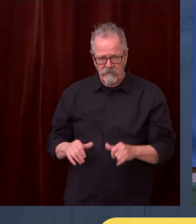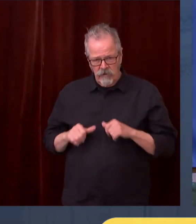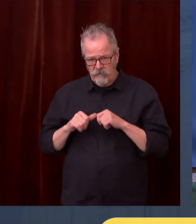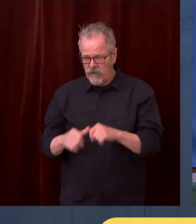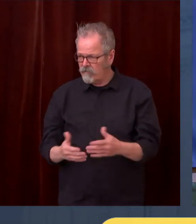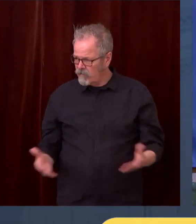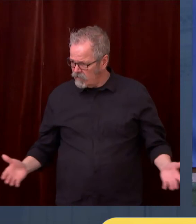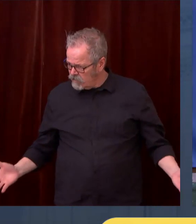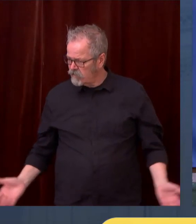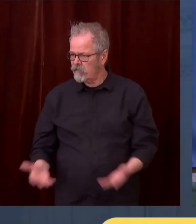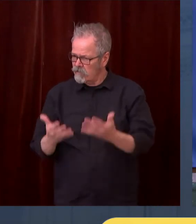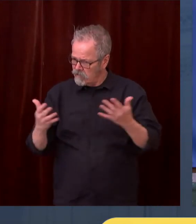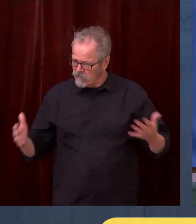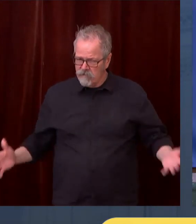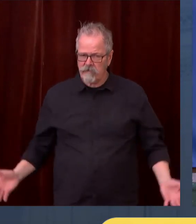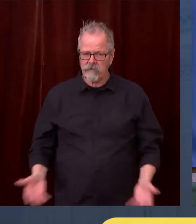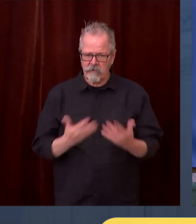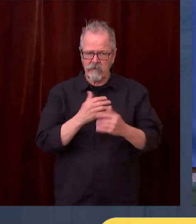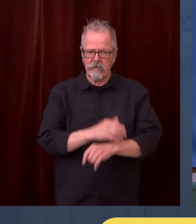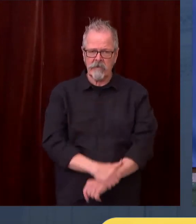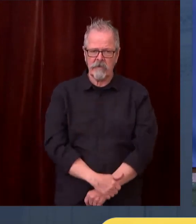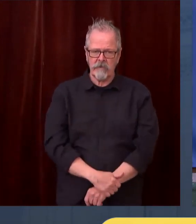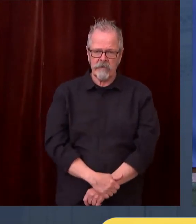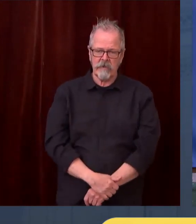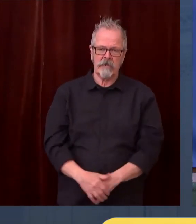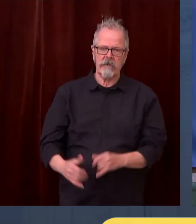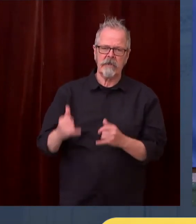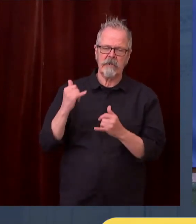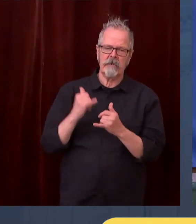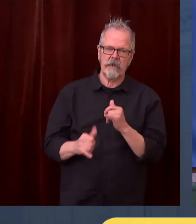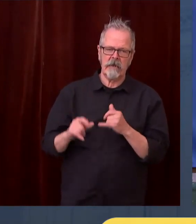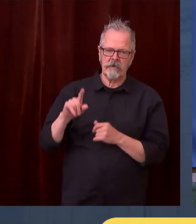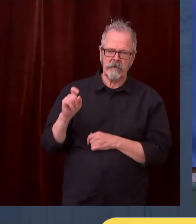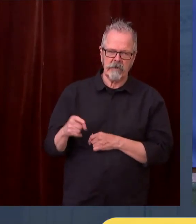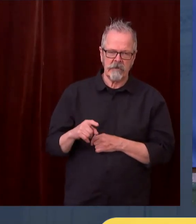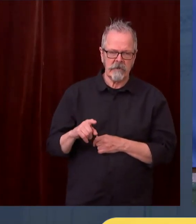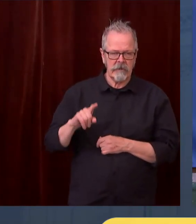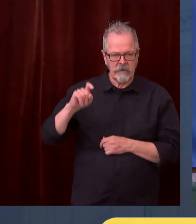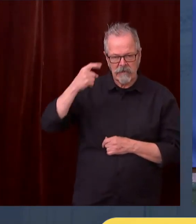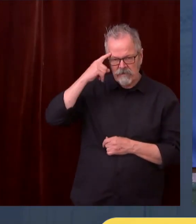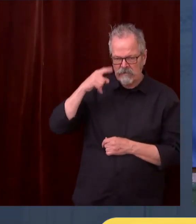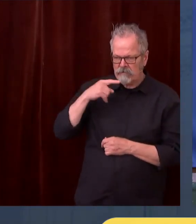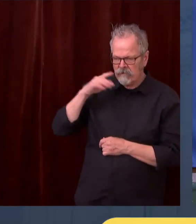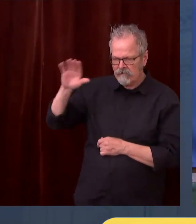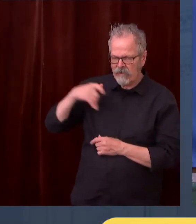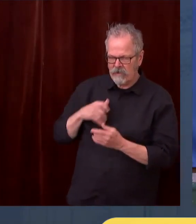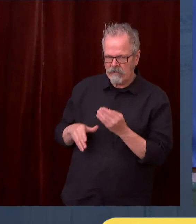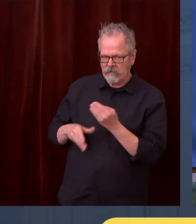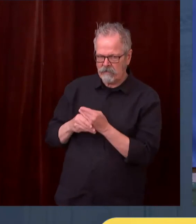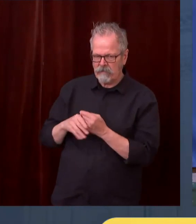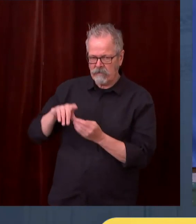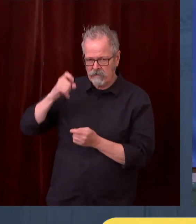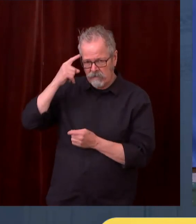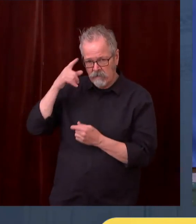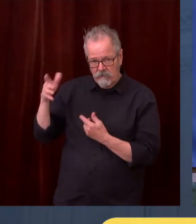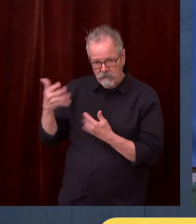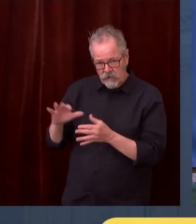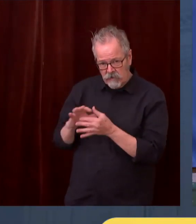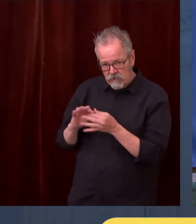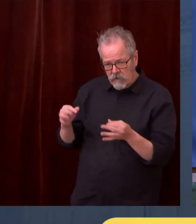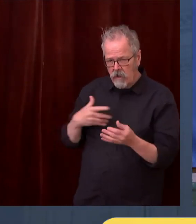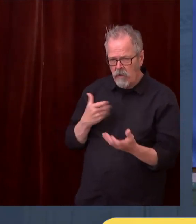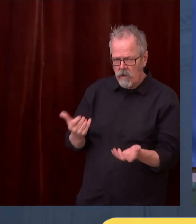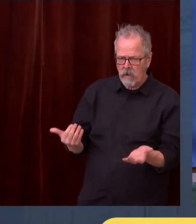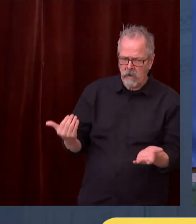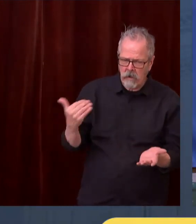Okay. I think we've got time for just one. I should mention one other thing, and I will say this, but it bears repeating. This is not Judgment Day